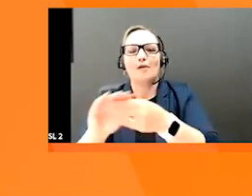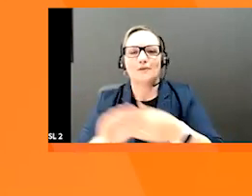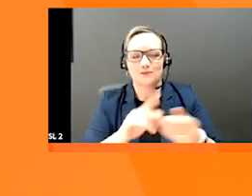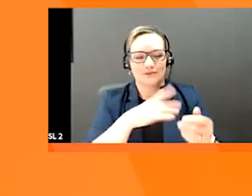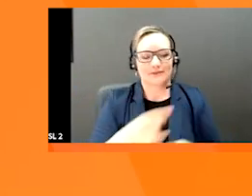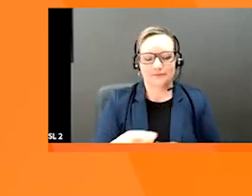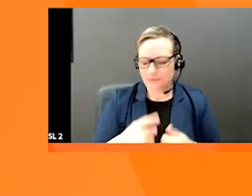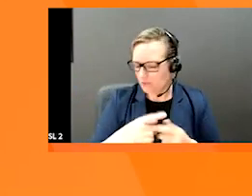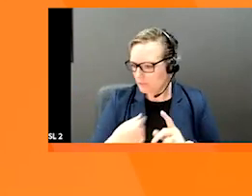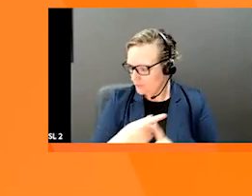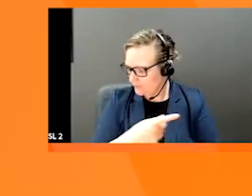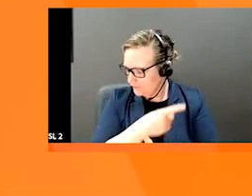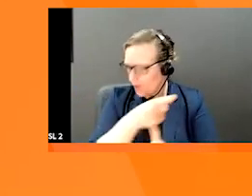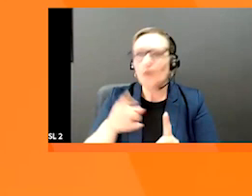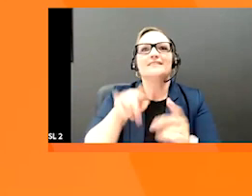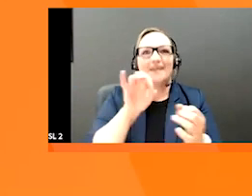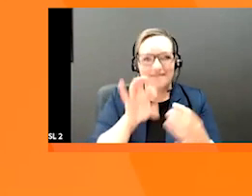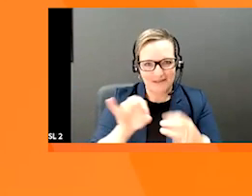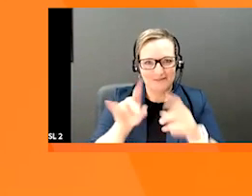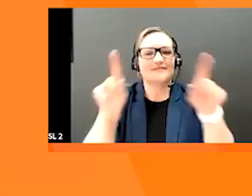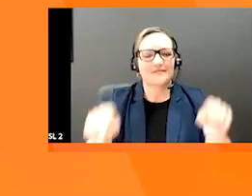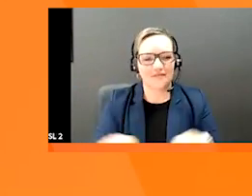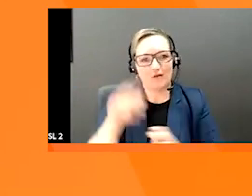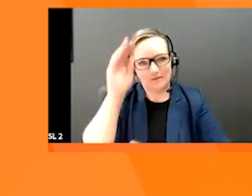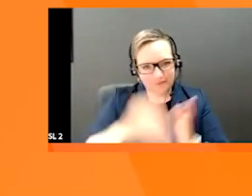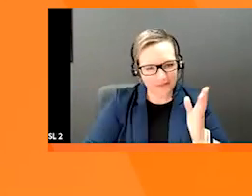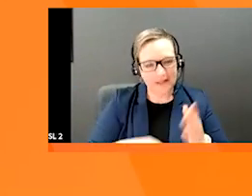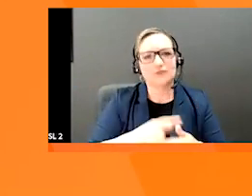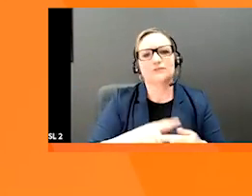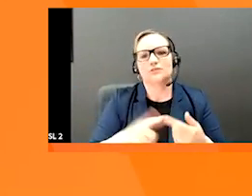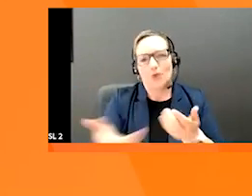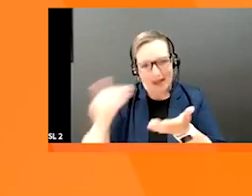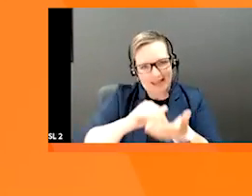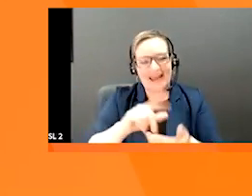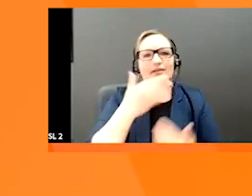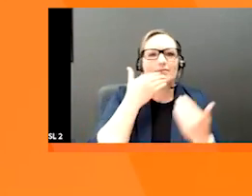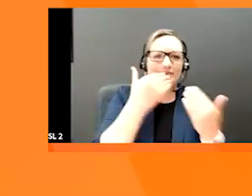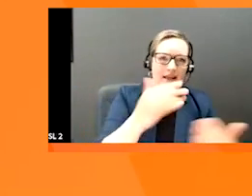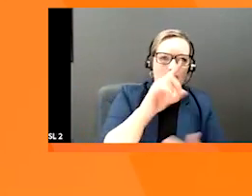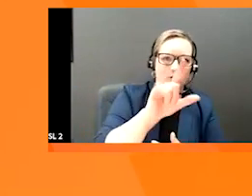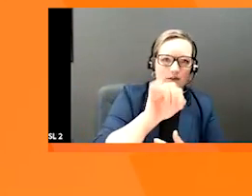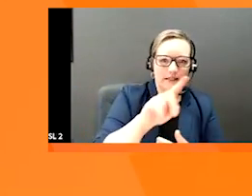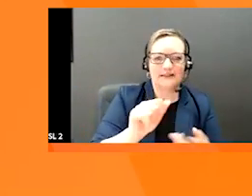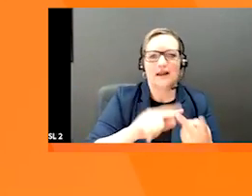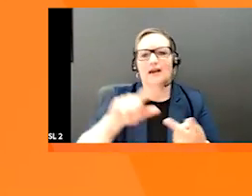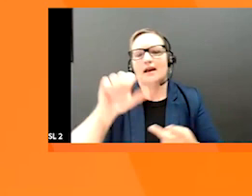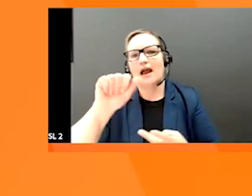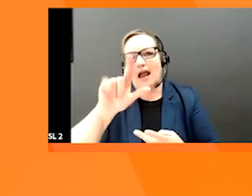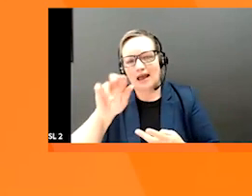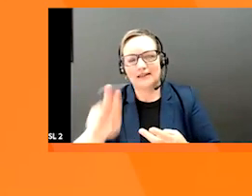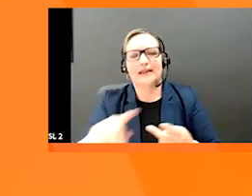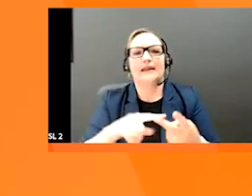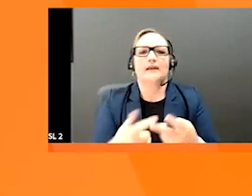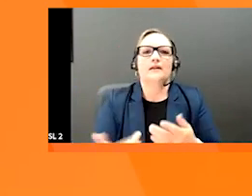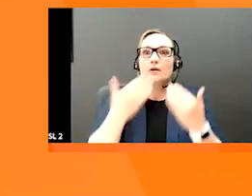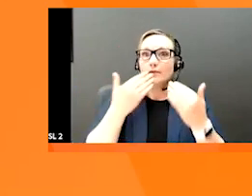feedback form. Please fill it out. Sincere thank you to Linda and Alay, to SLEO interpreters